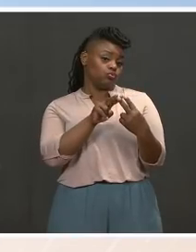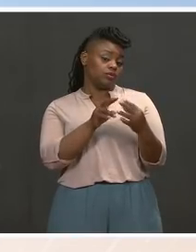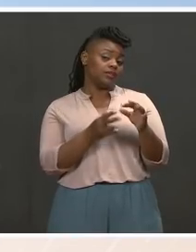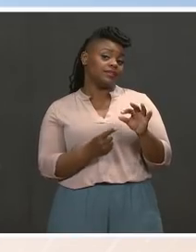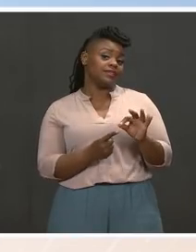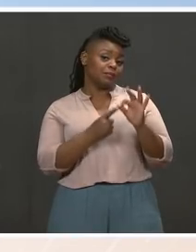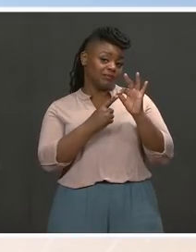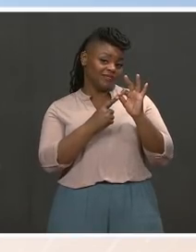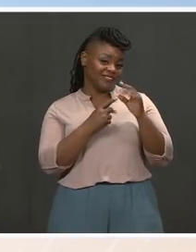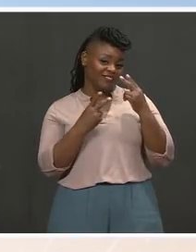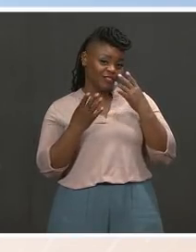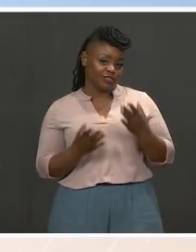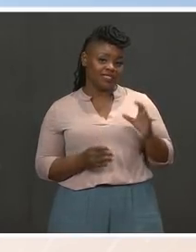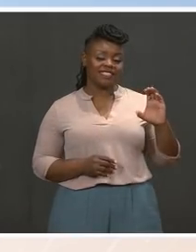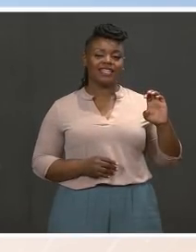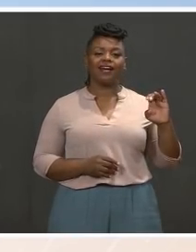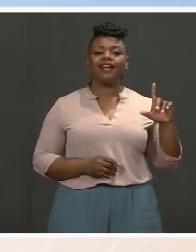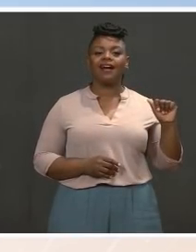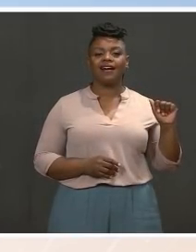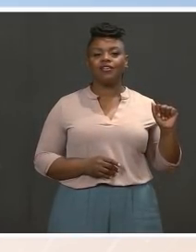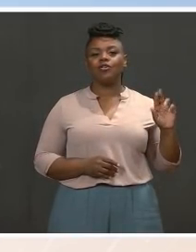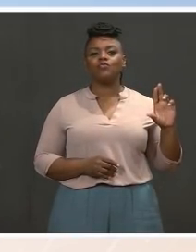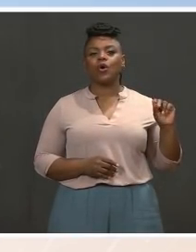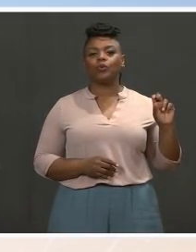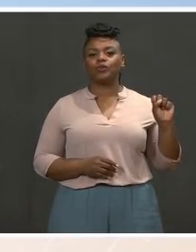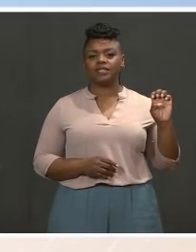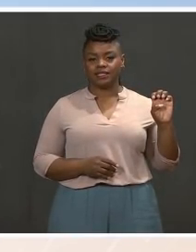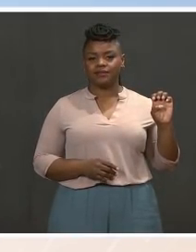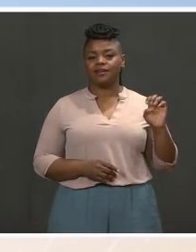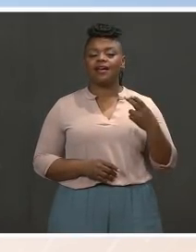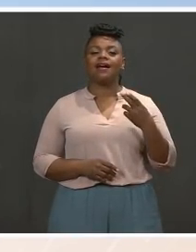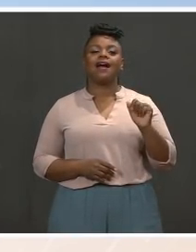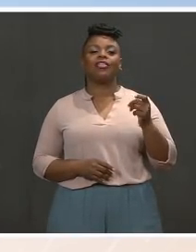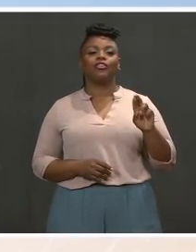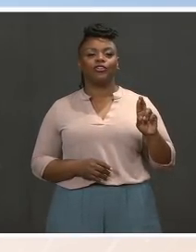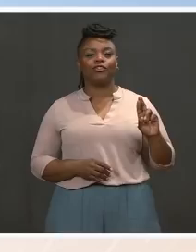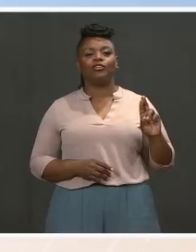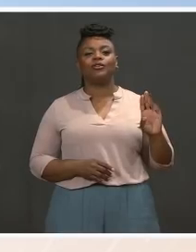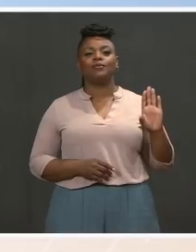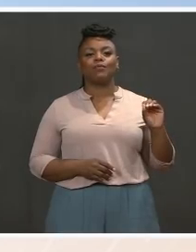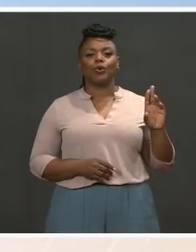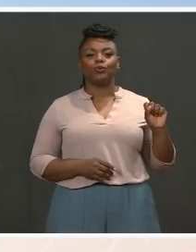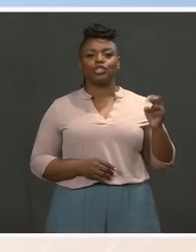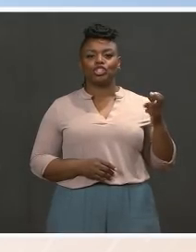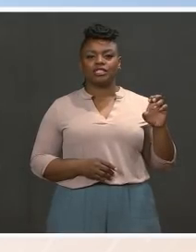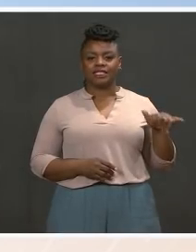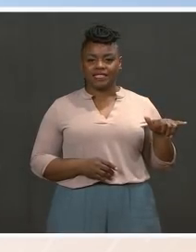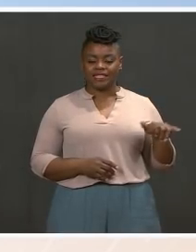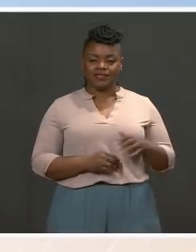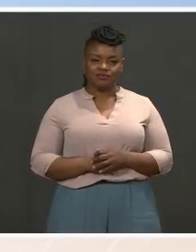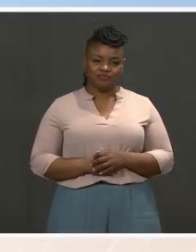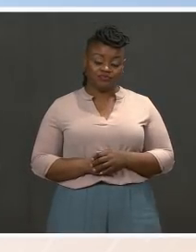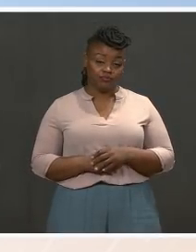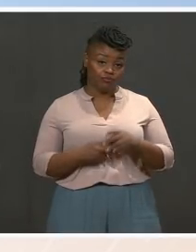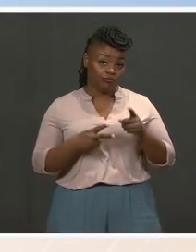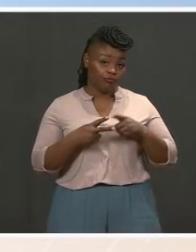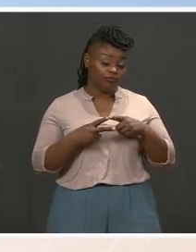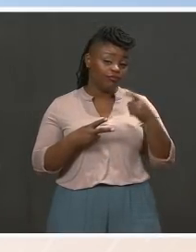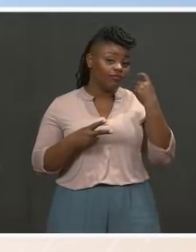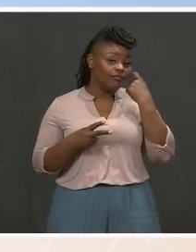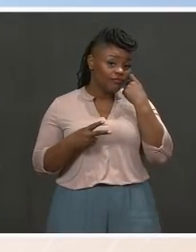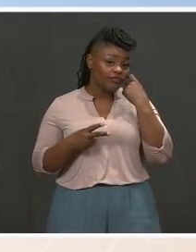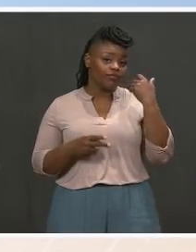Rouse and Member Heather Boucher. Chair Cecilia Rouse recently served as the Dean of the Princeton School of Public and International Affairs.